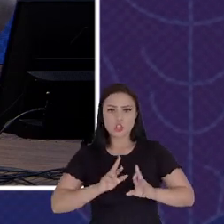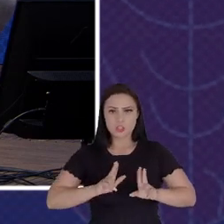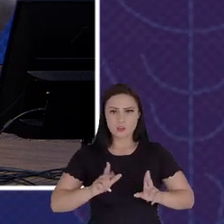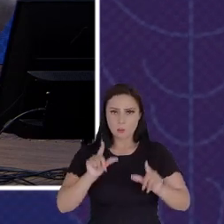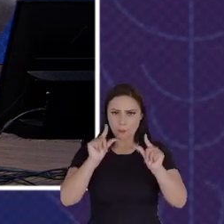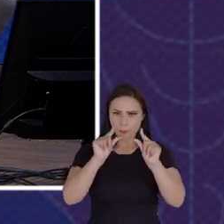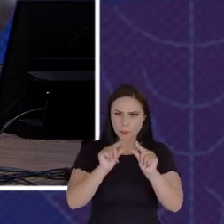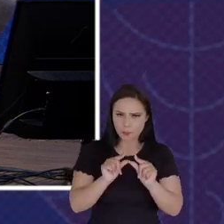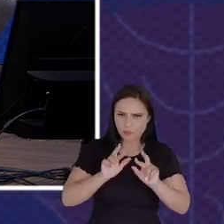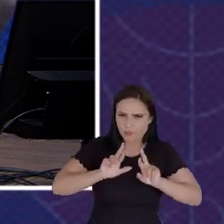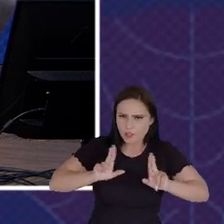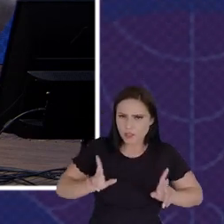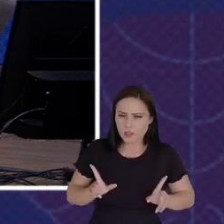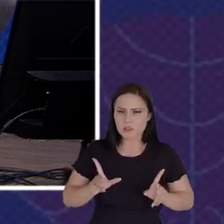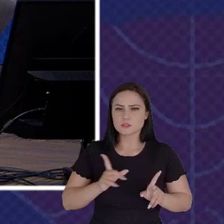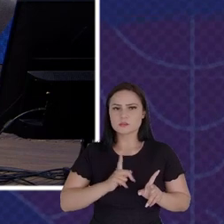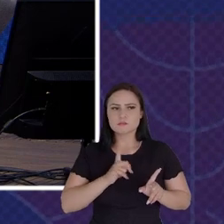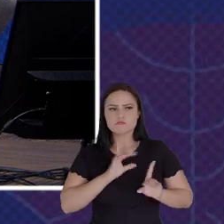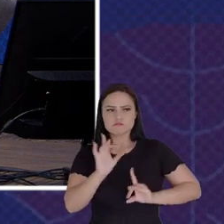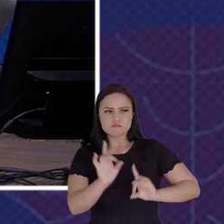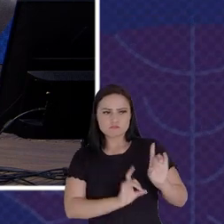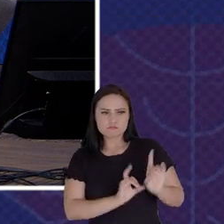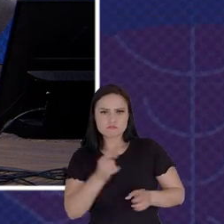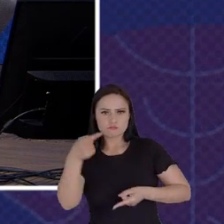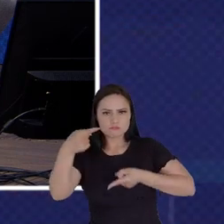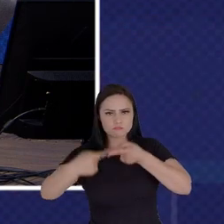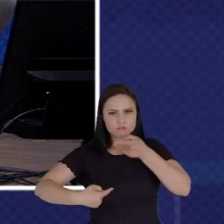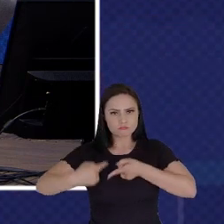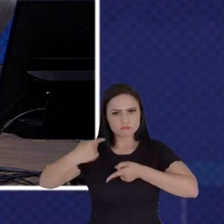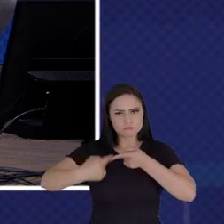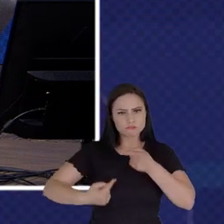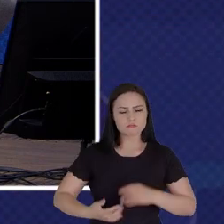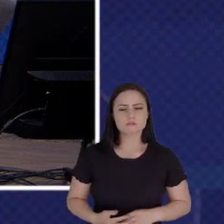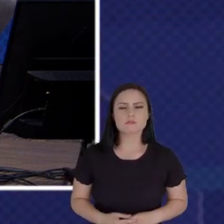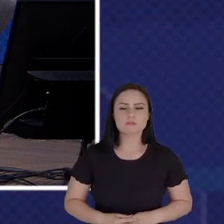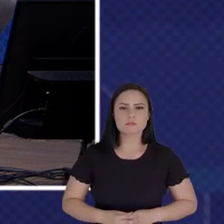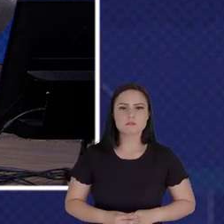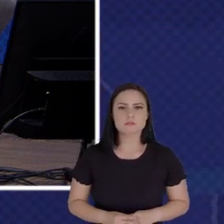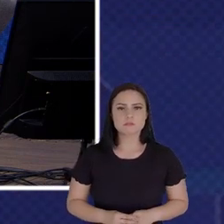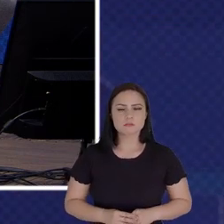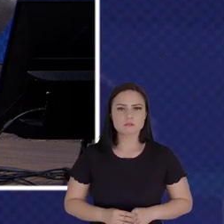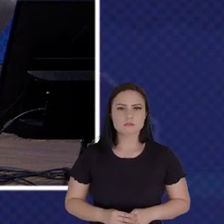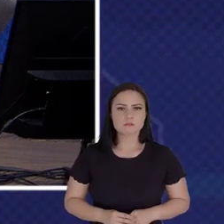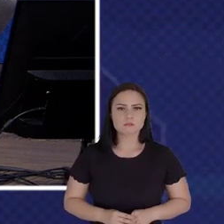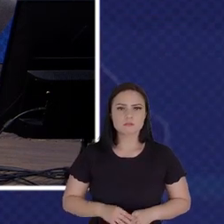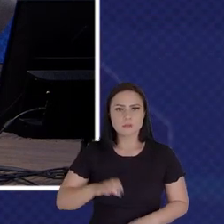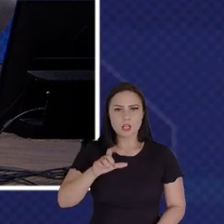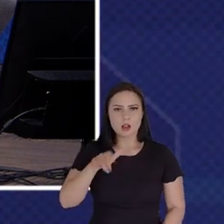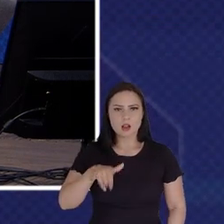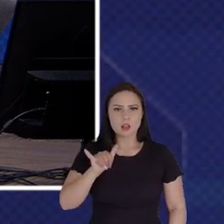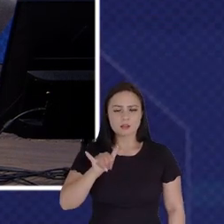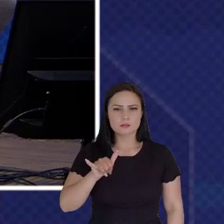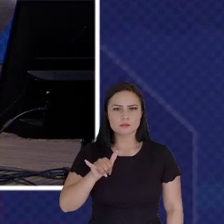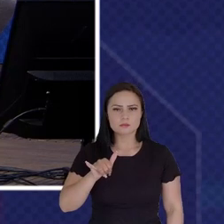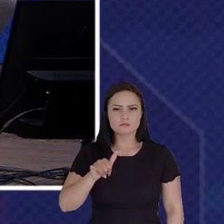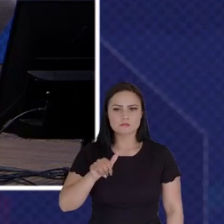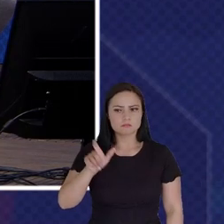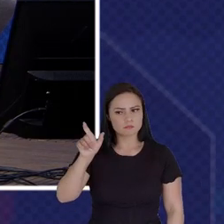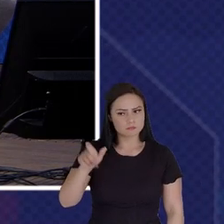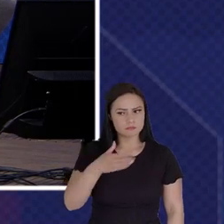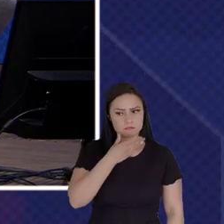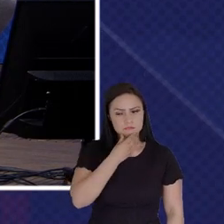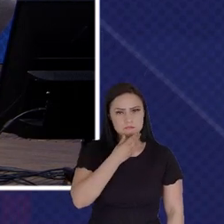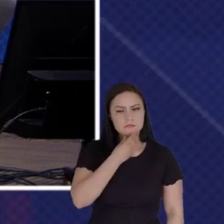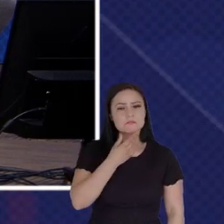Discuss Those Policies Eli It Was Really You Paint A Picture